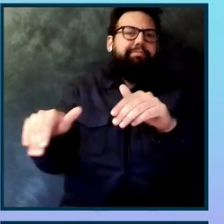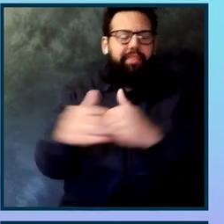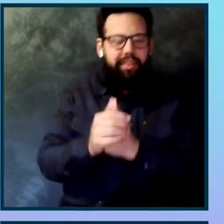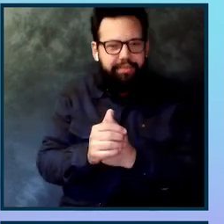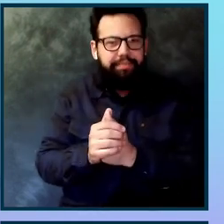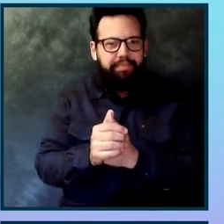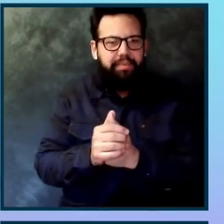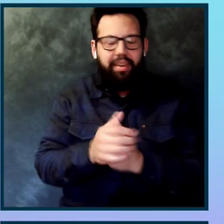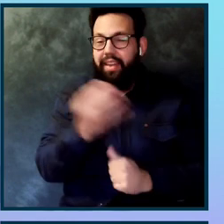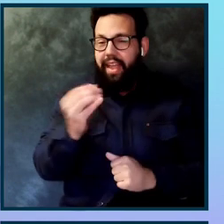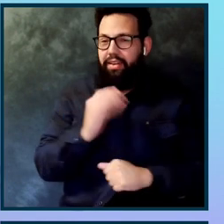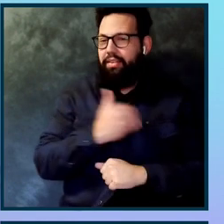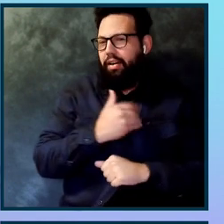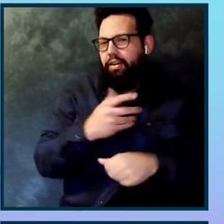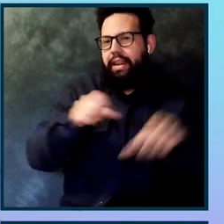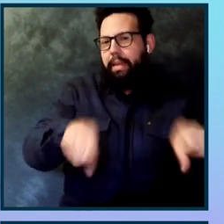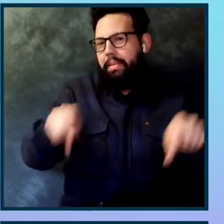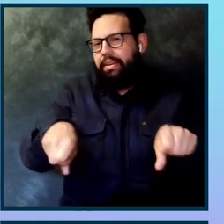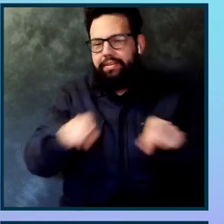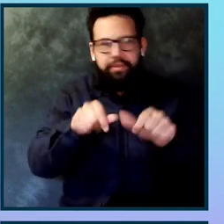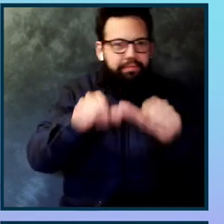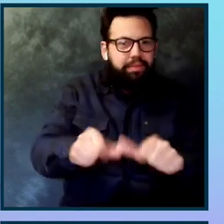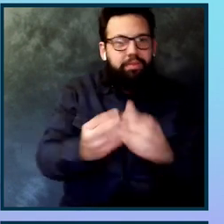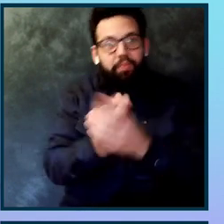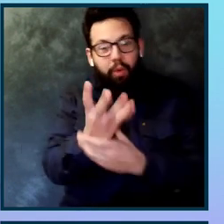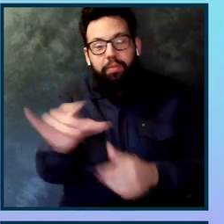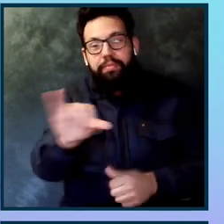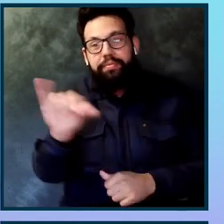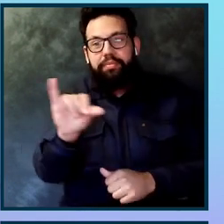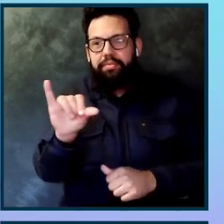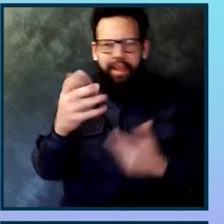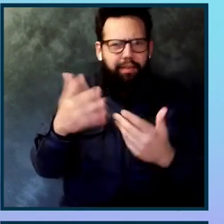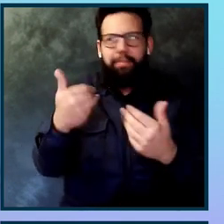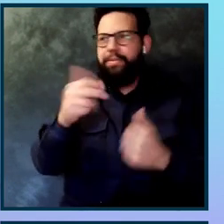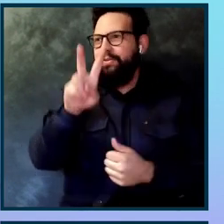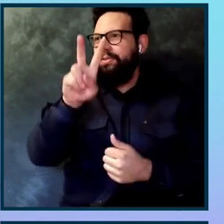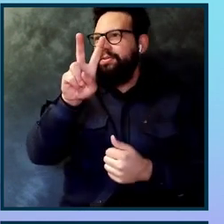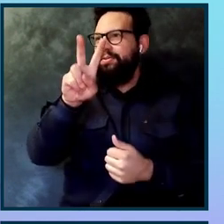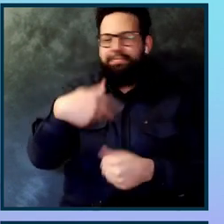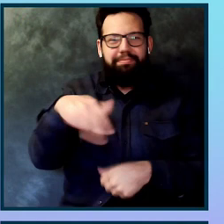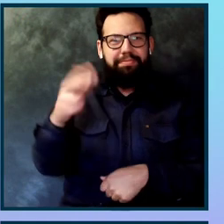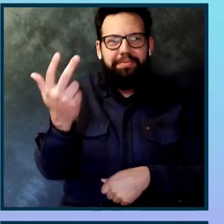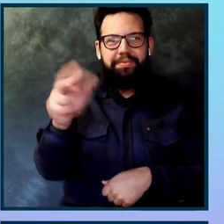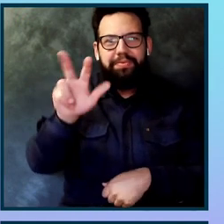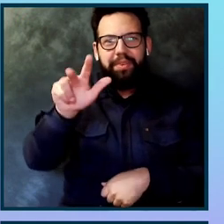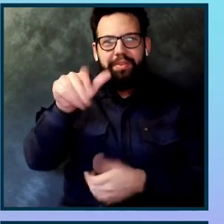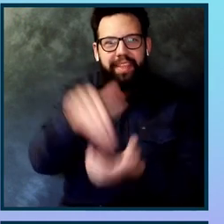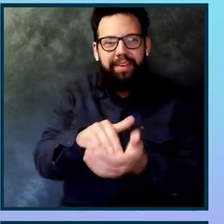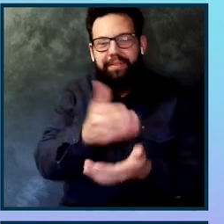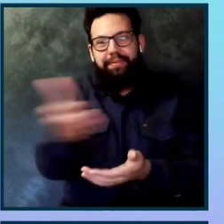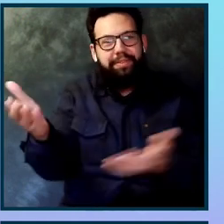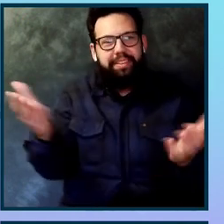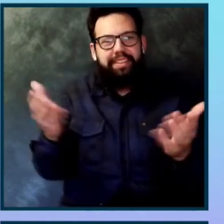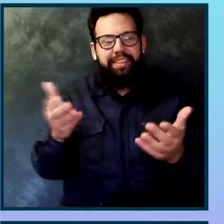a testament to this vibrant community. I mean, there's 23,000 of you here this year. That's crazy. That's amazing. There